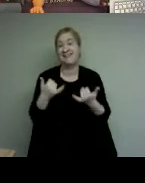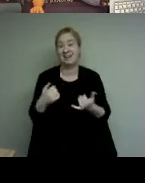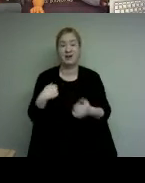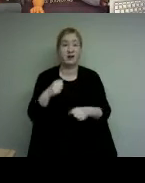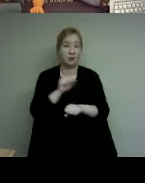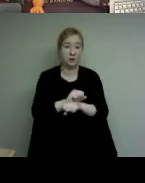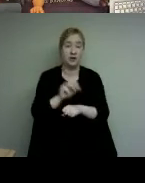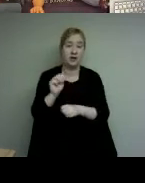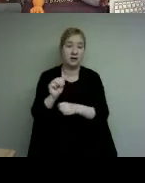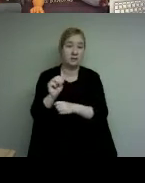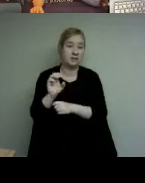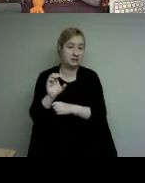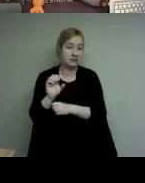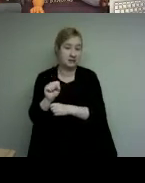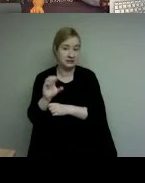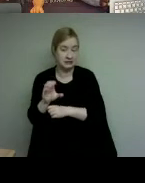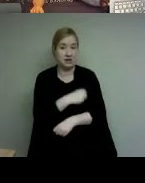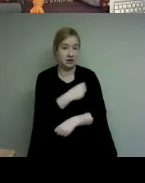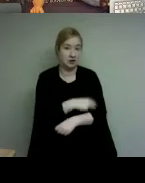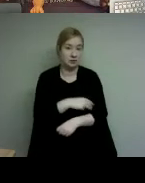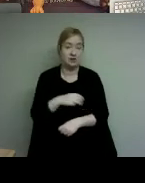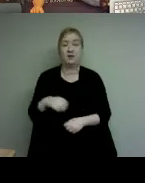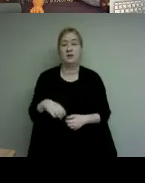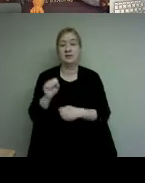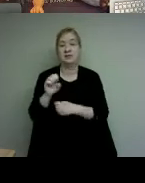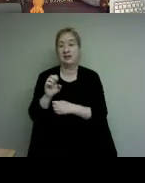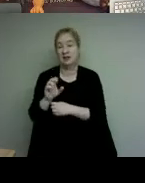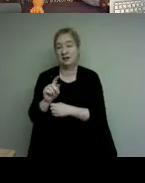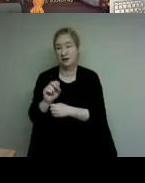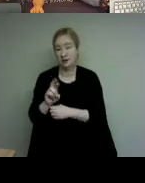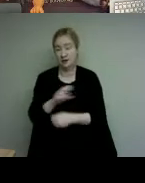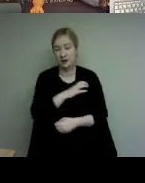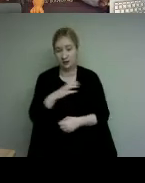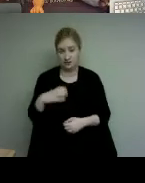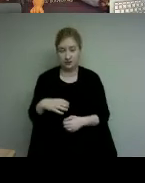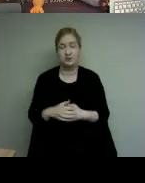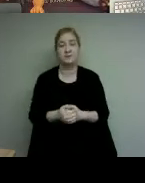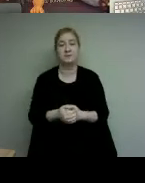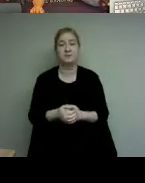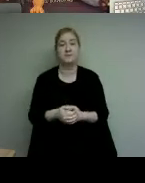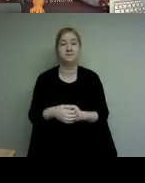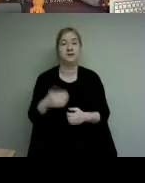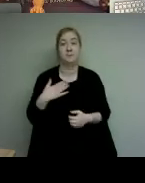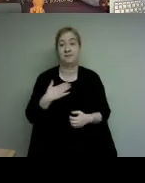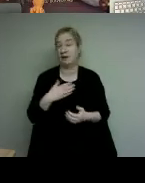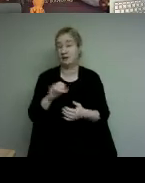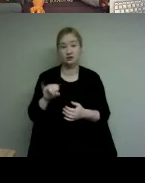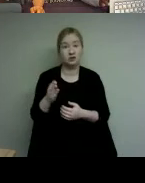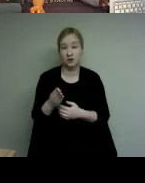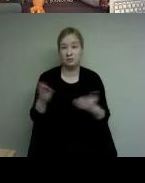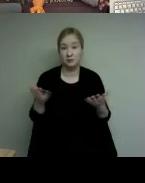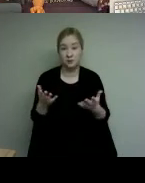mcsc as a program coordinator and as a community and youth liaison part of my job is